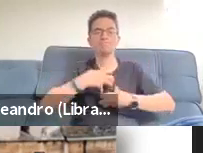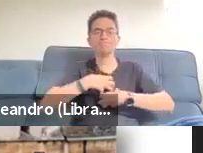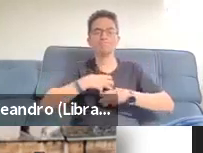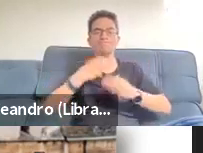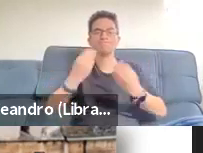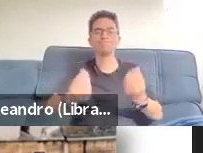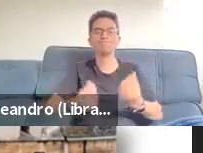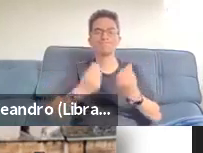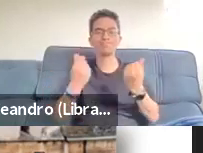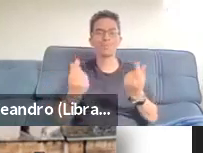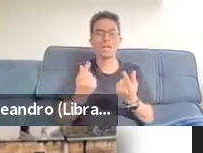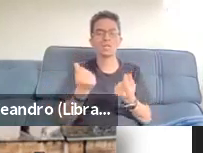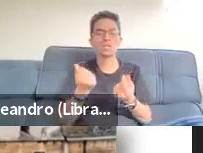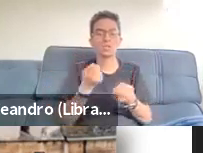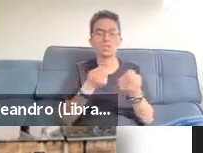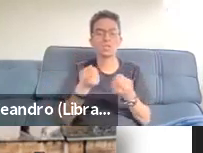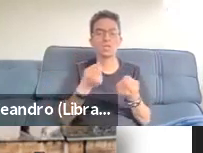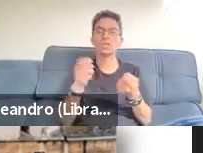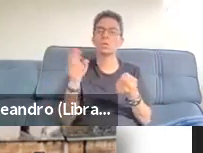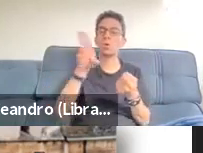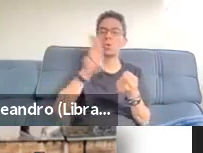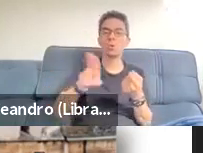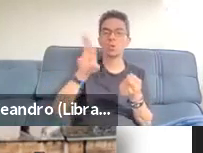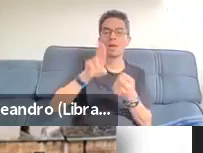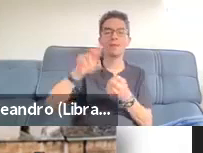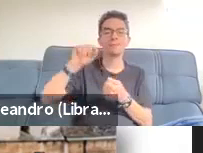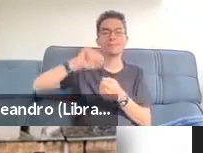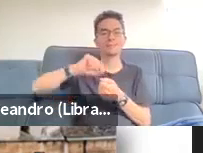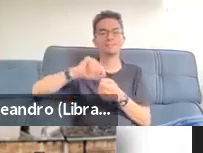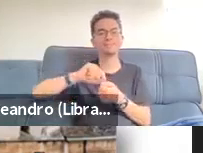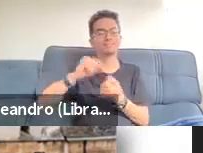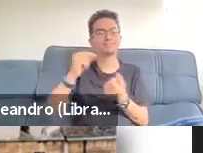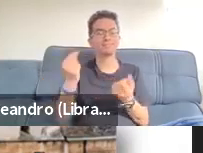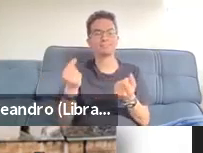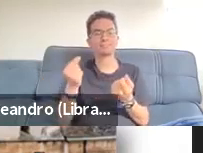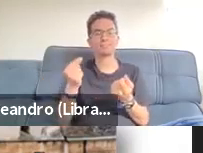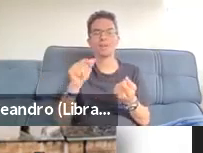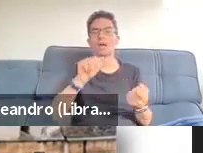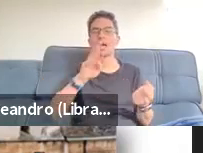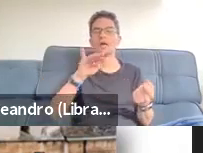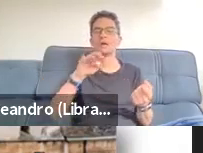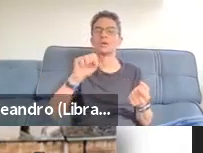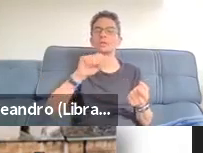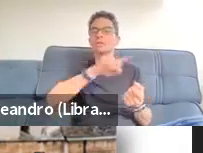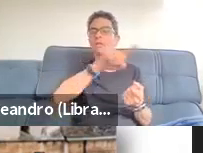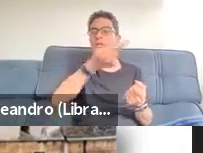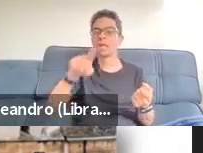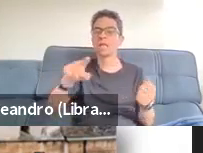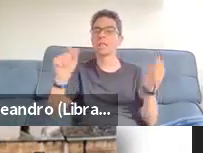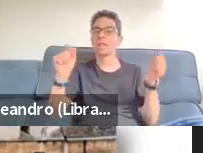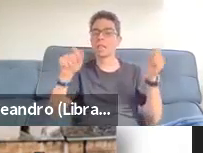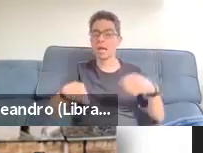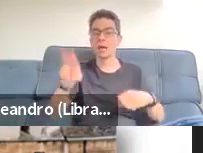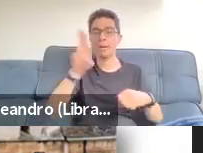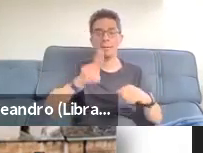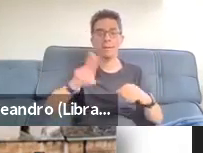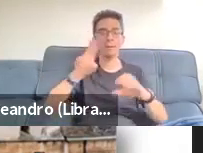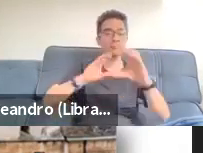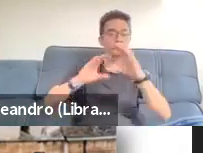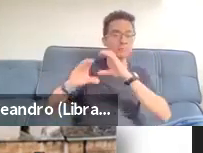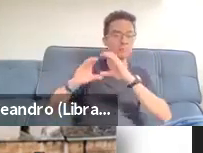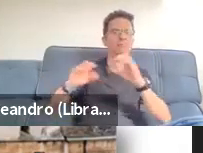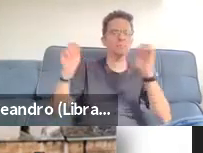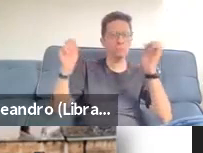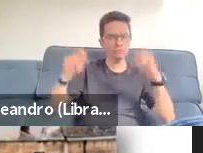not sure that that's a very important division. But for the purposes, it is meant to support face to face interaction. Of course, historically,